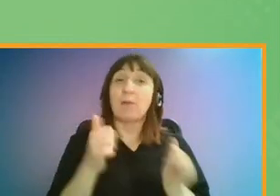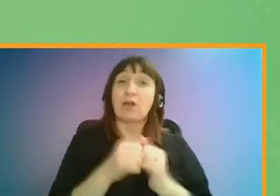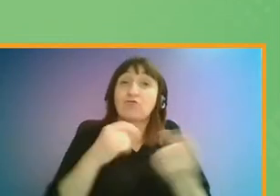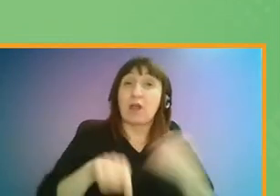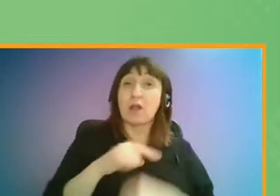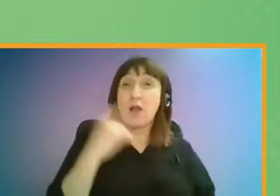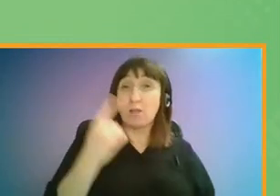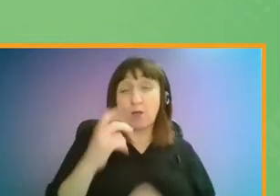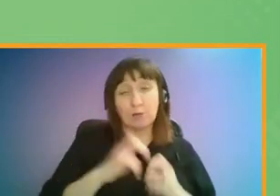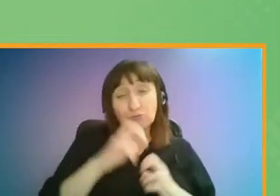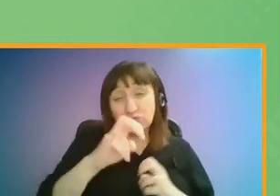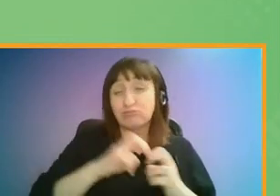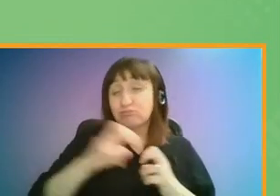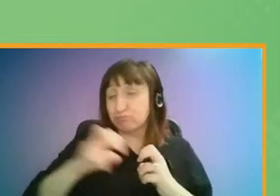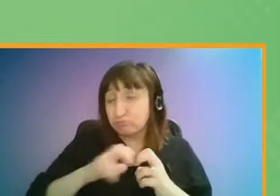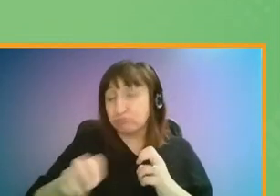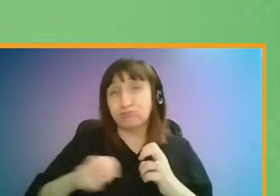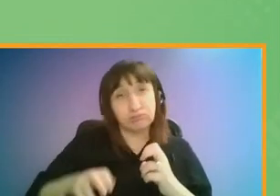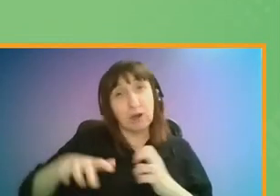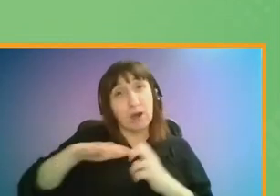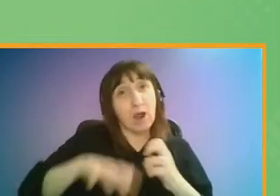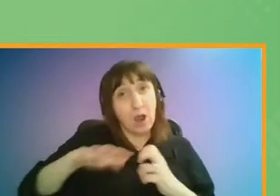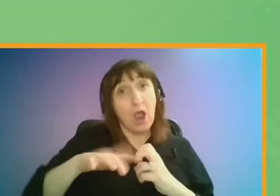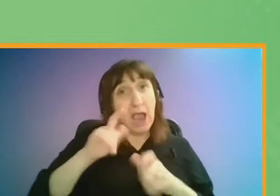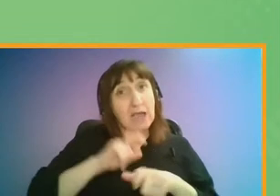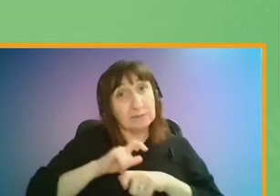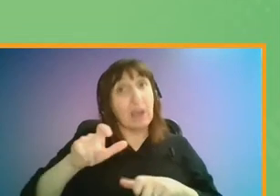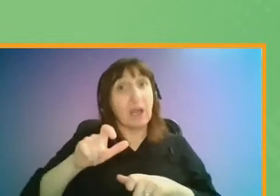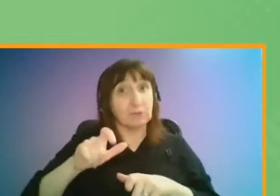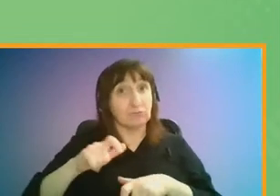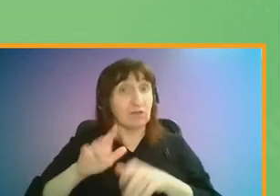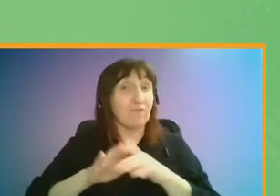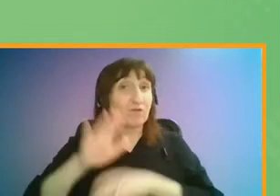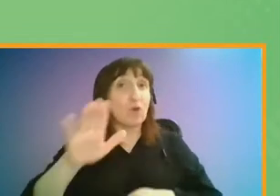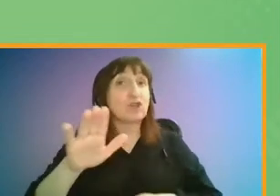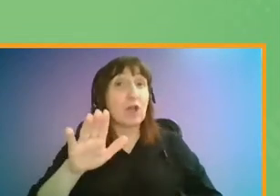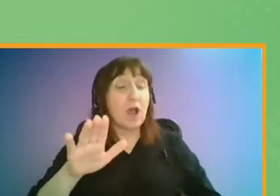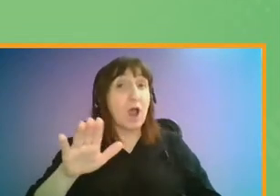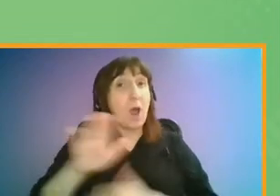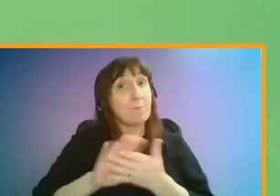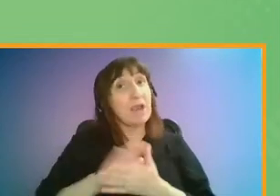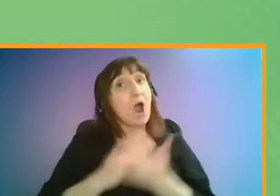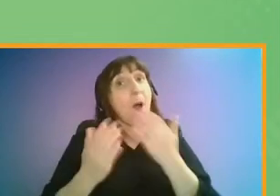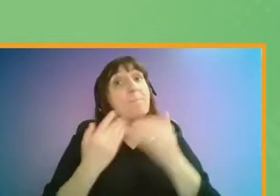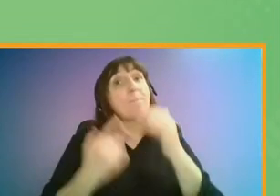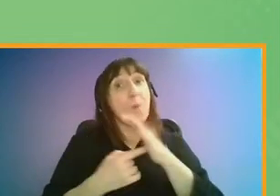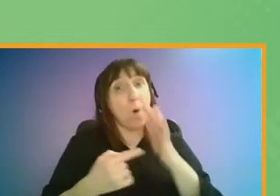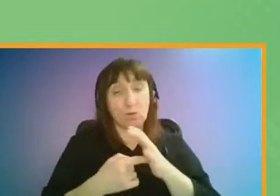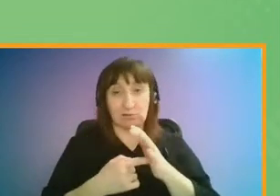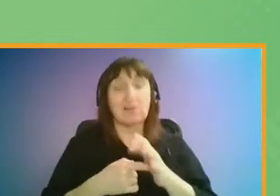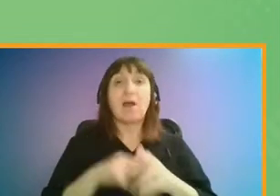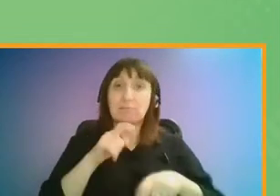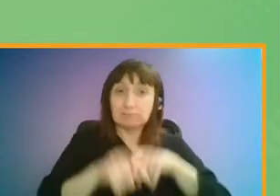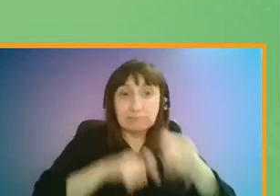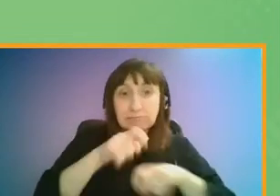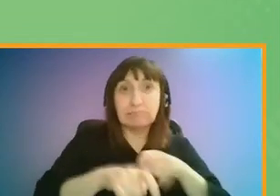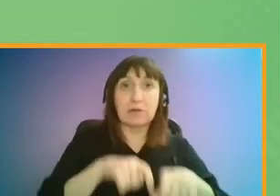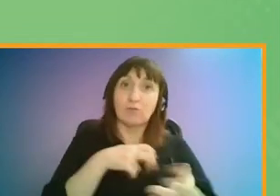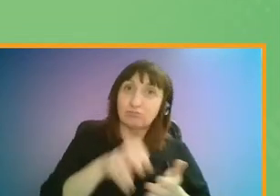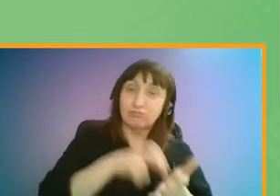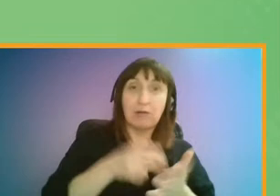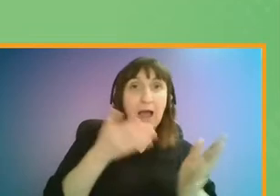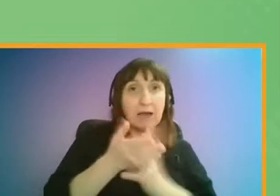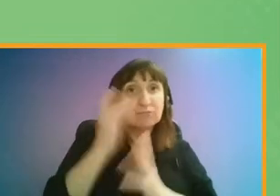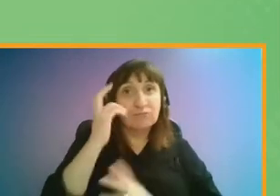London have been travelling around their local area more, which is likely to continue in the future. This makes it even more important that active travel is accessible to all people.